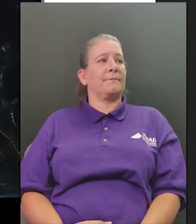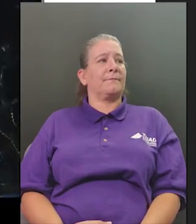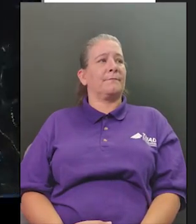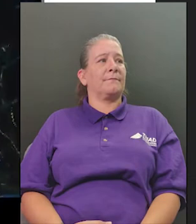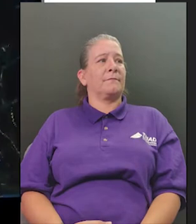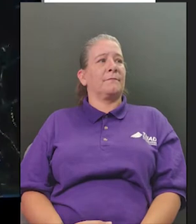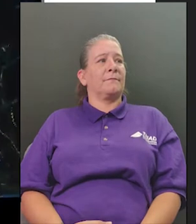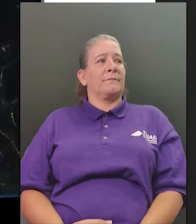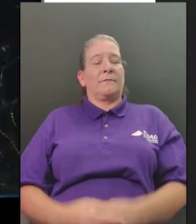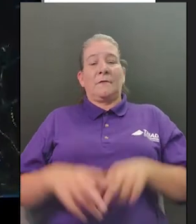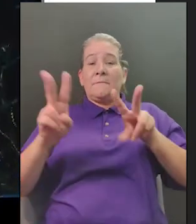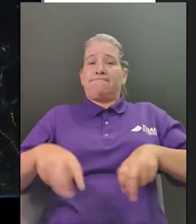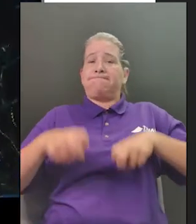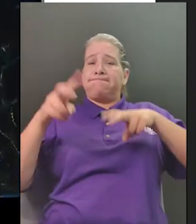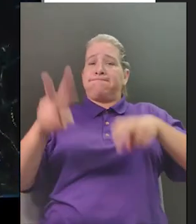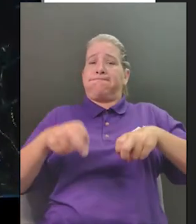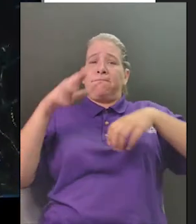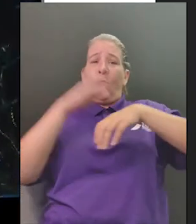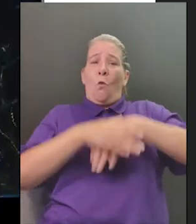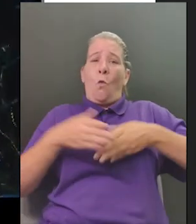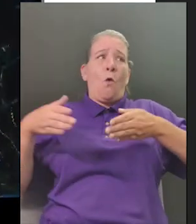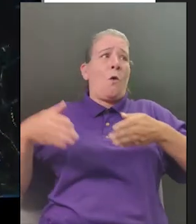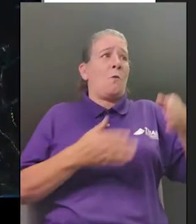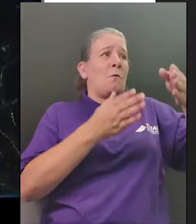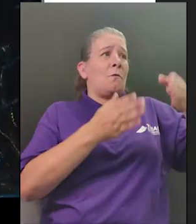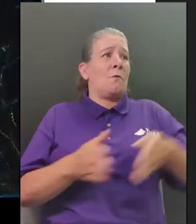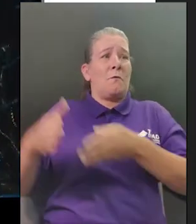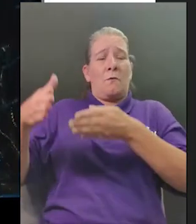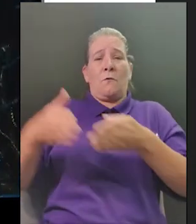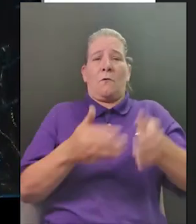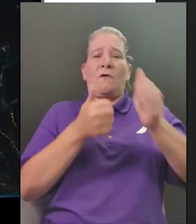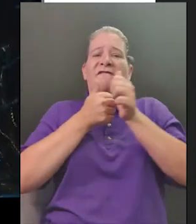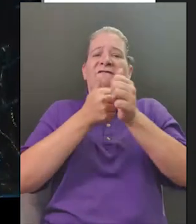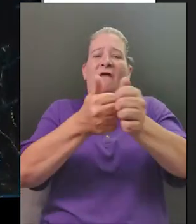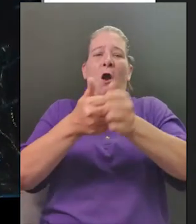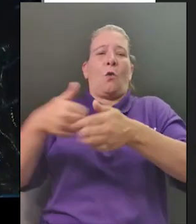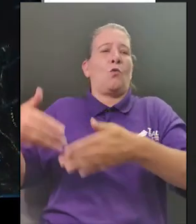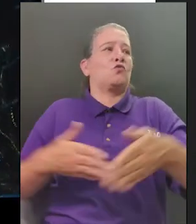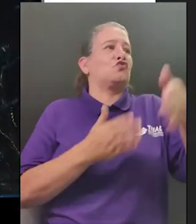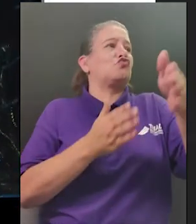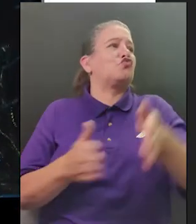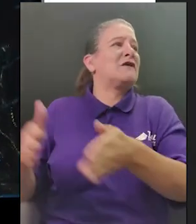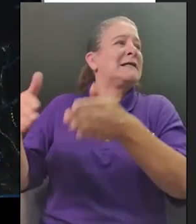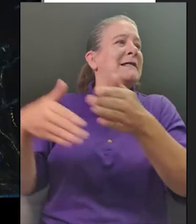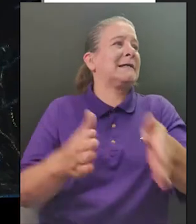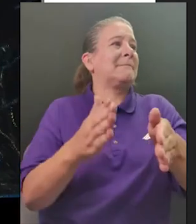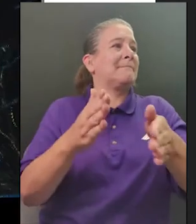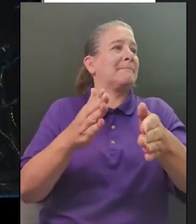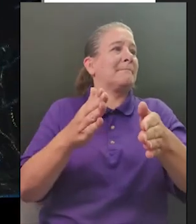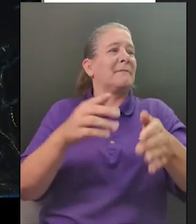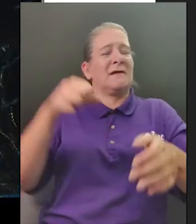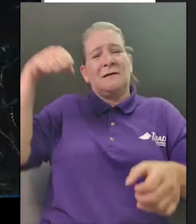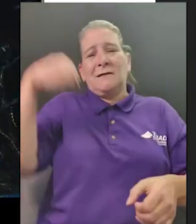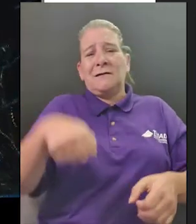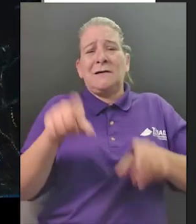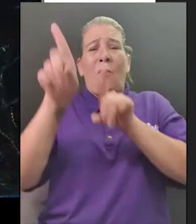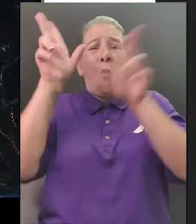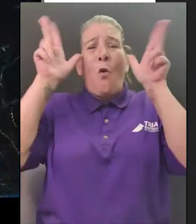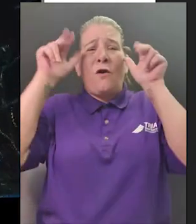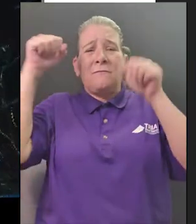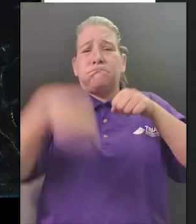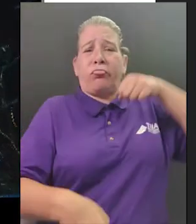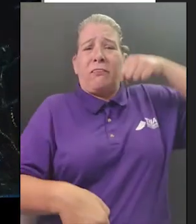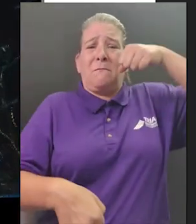they traveled the path south along the rain swollen stream star stepped through deep mud